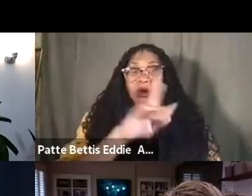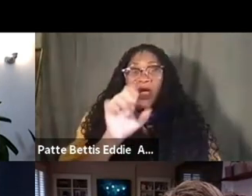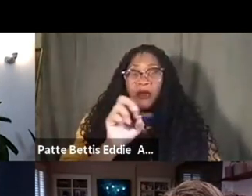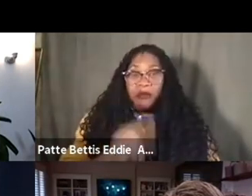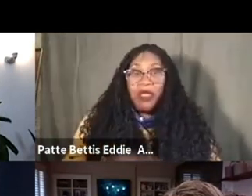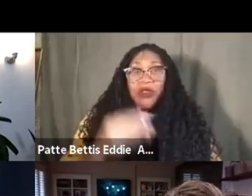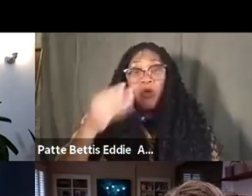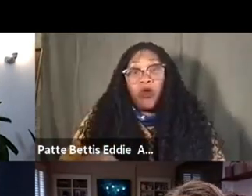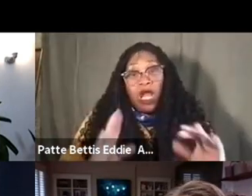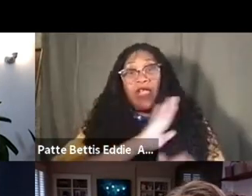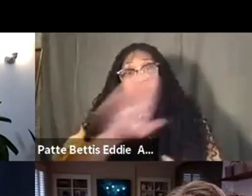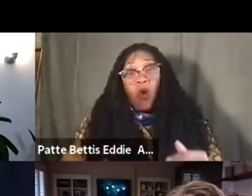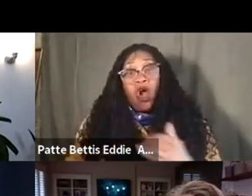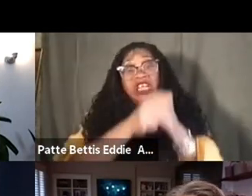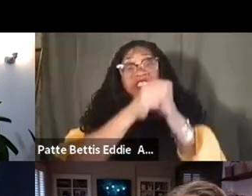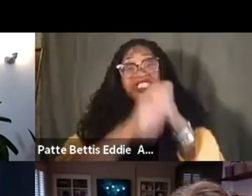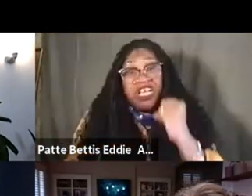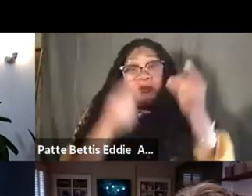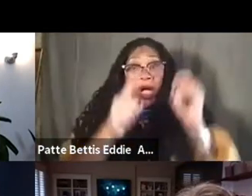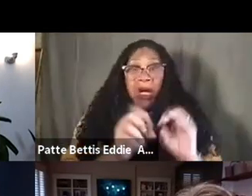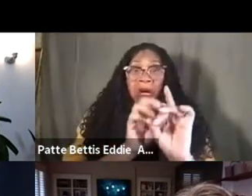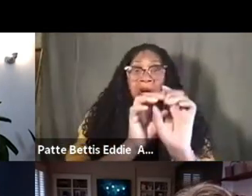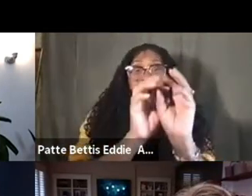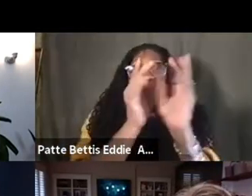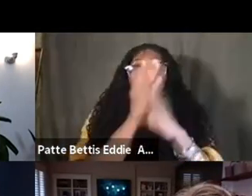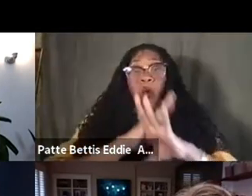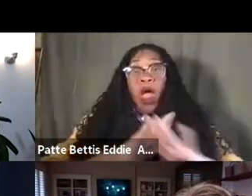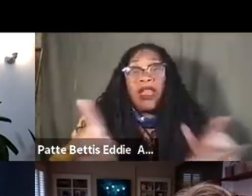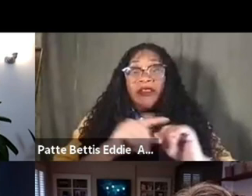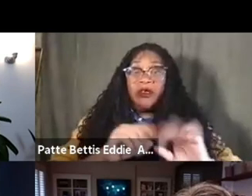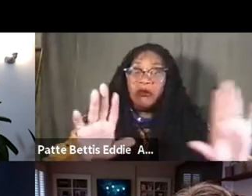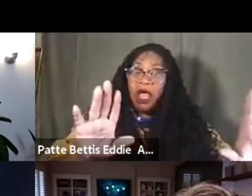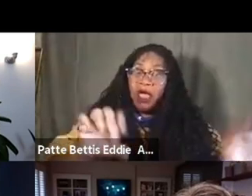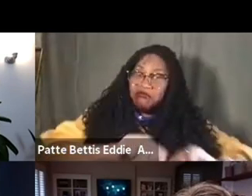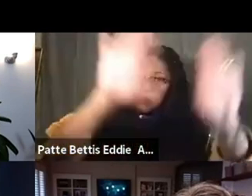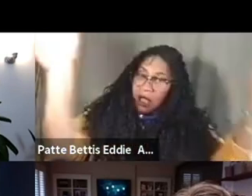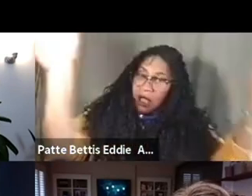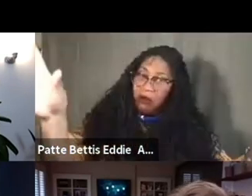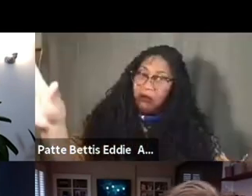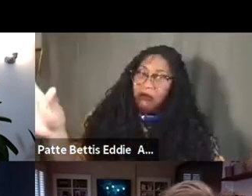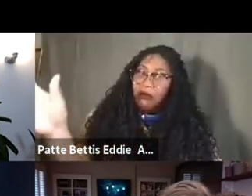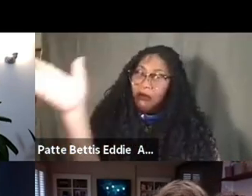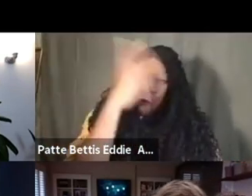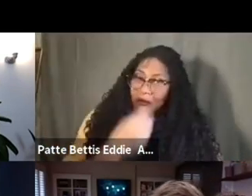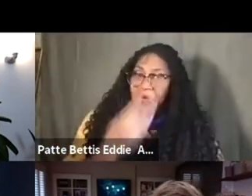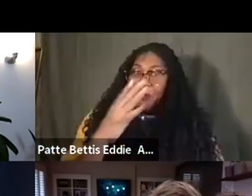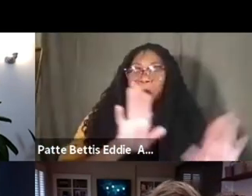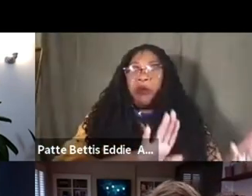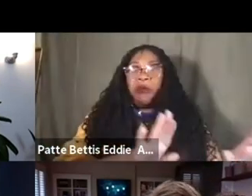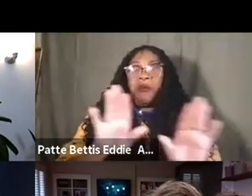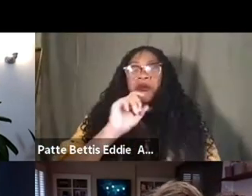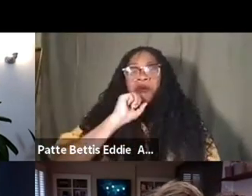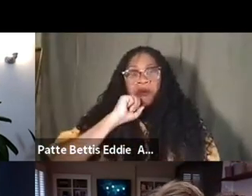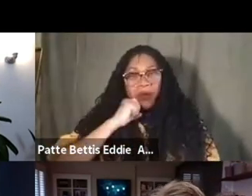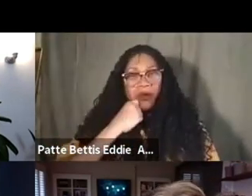you know, you let your shit bubble quietly, and then you blow and keep it cool, you know, and then there's, and so it's like that kind of